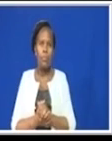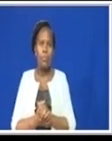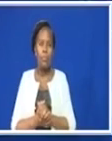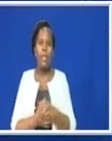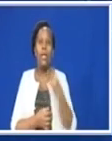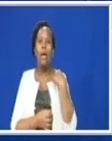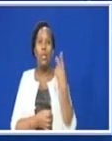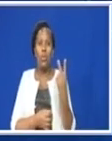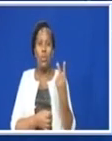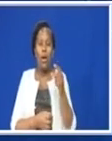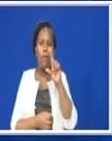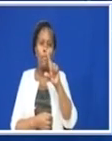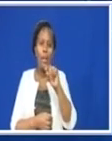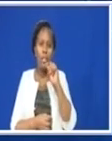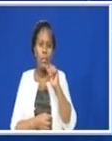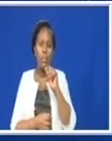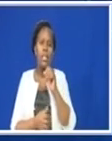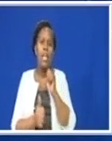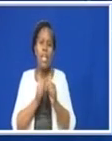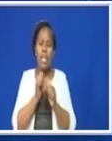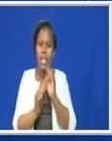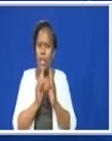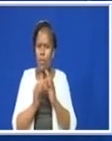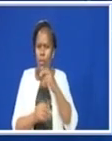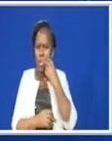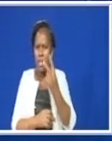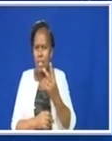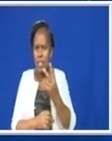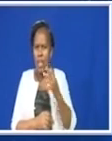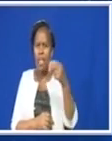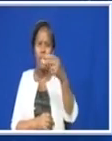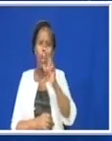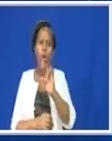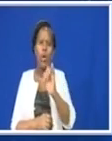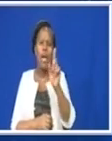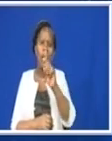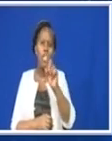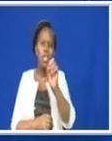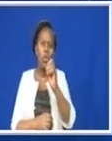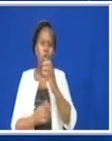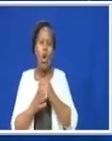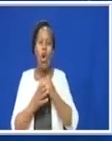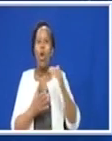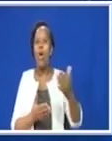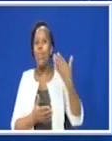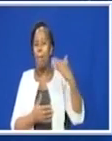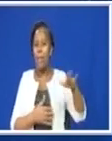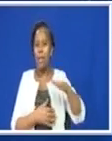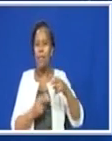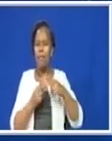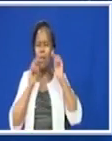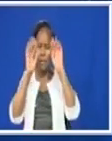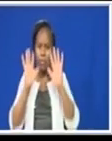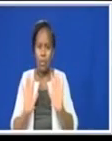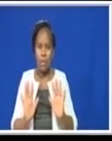Number two, we are saying, find out whether you can see the horizon or the background. Learner, again, very important.